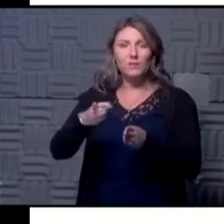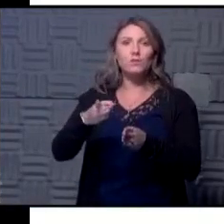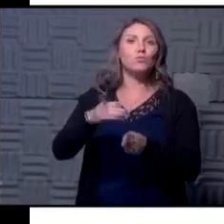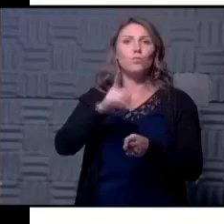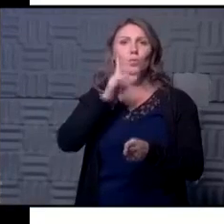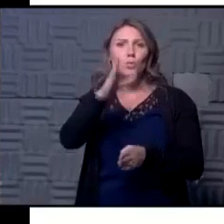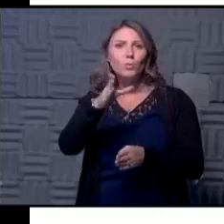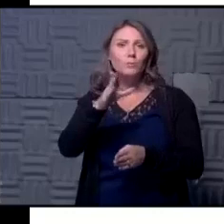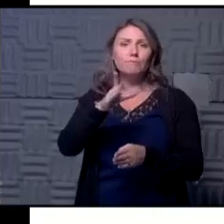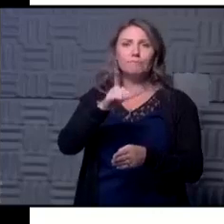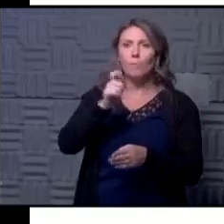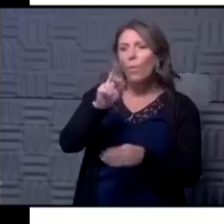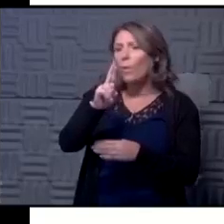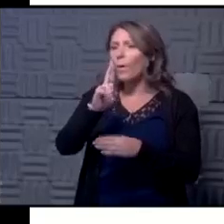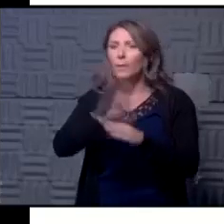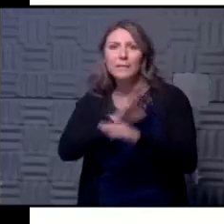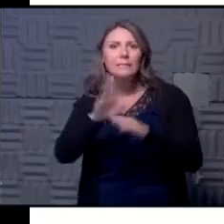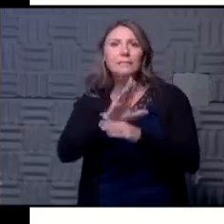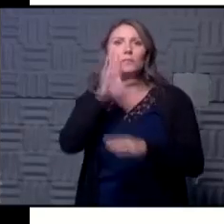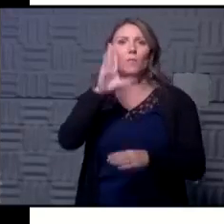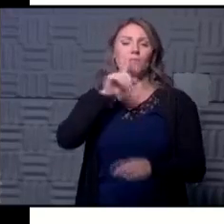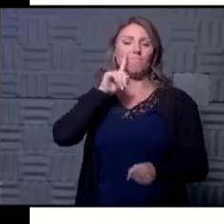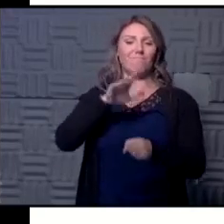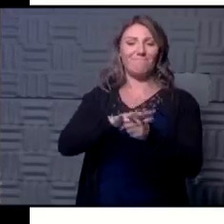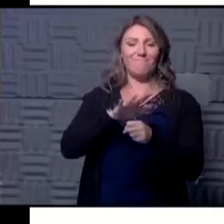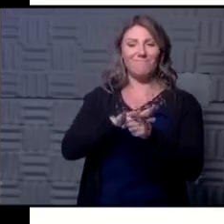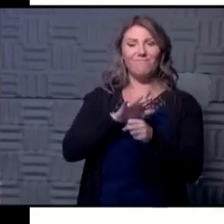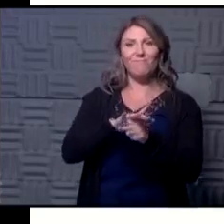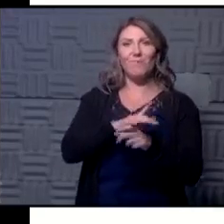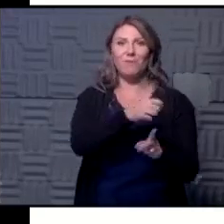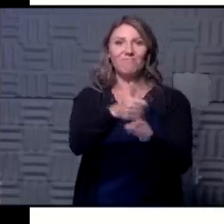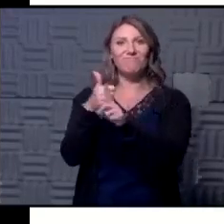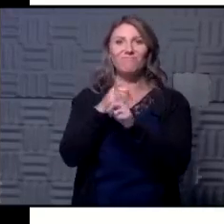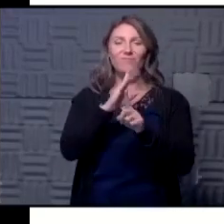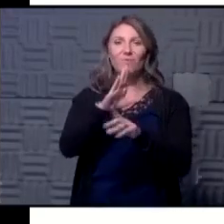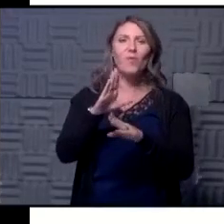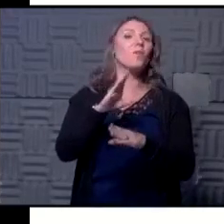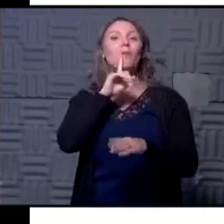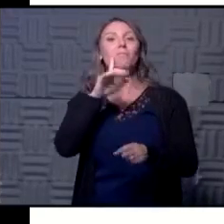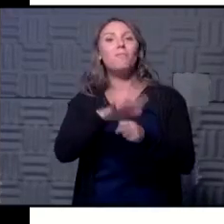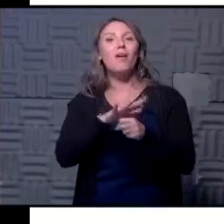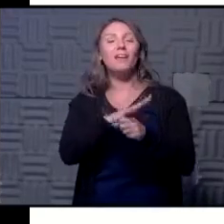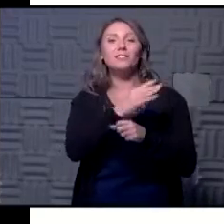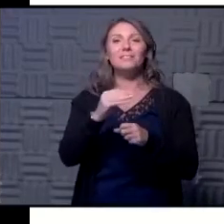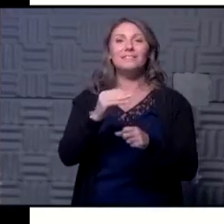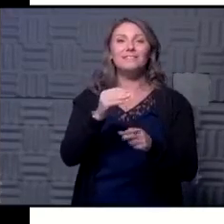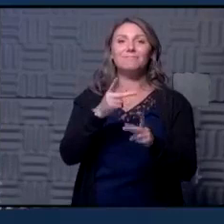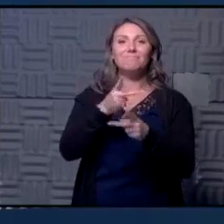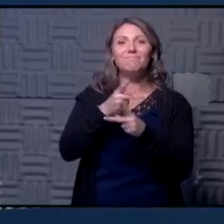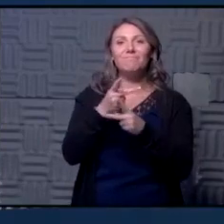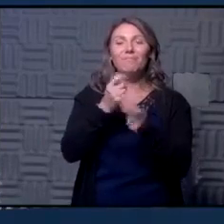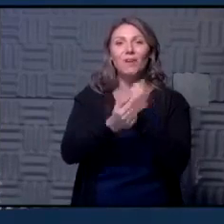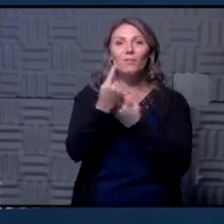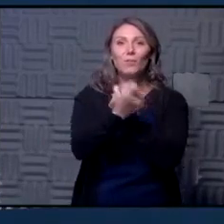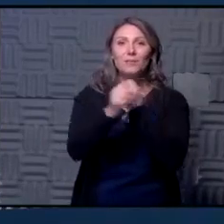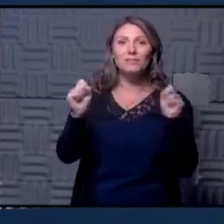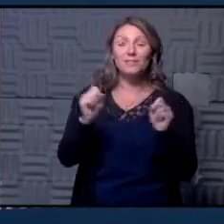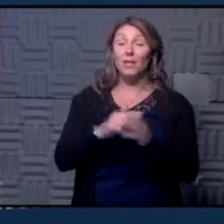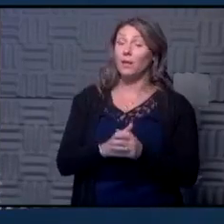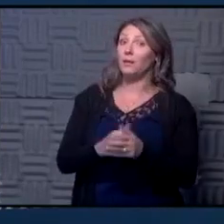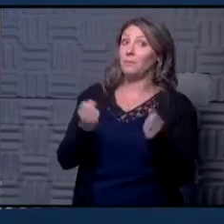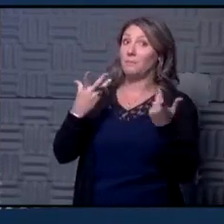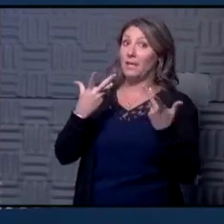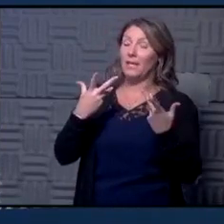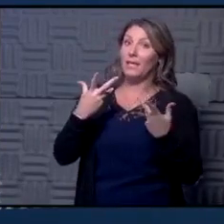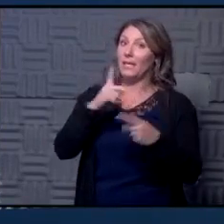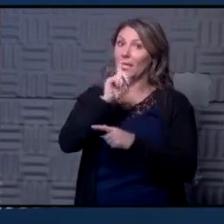business are going to take on the responsibility of keeping yourself and those around you safe Jill next question we got lots of